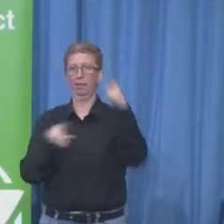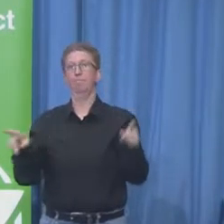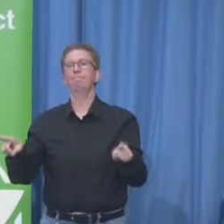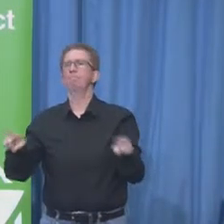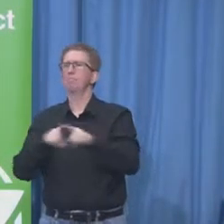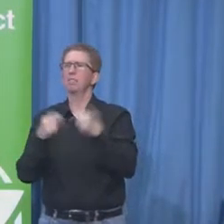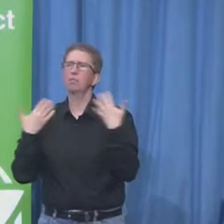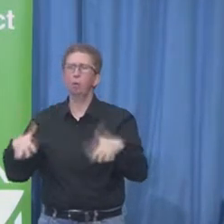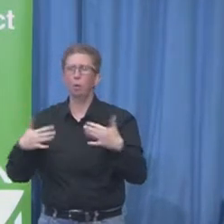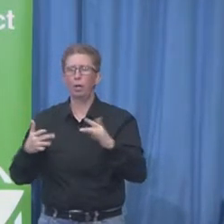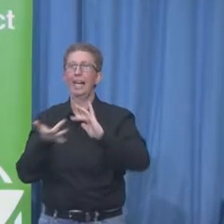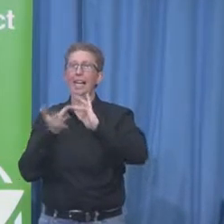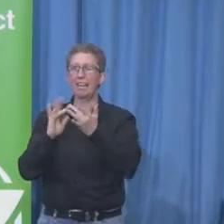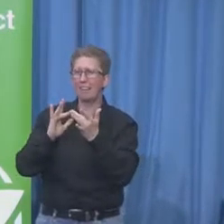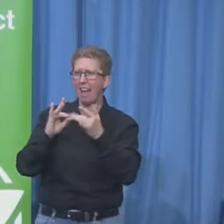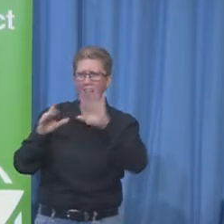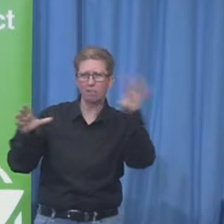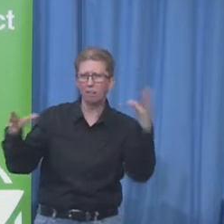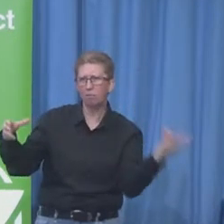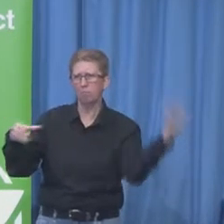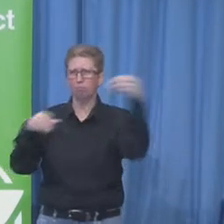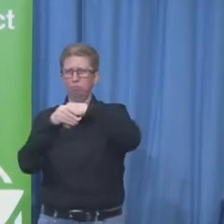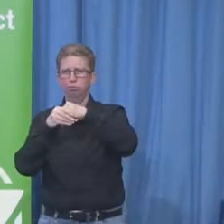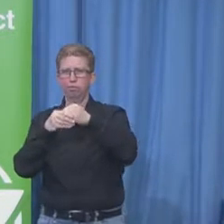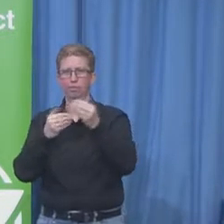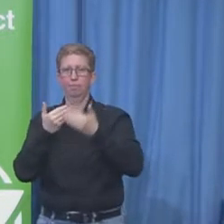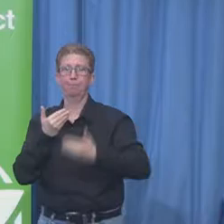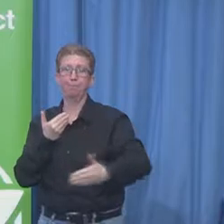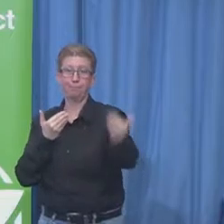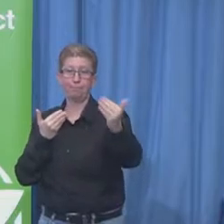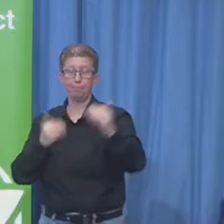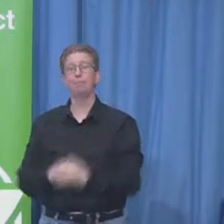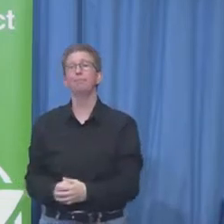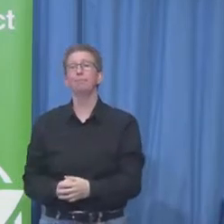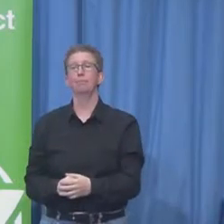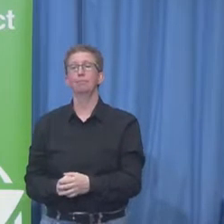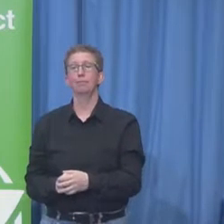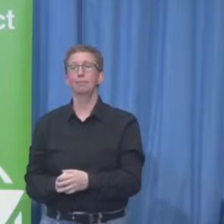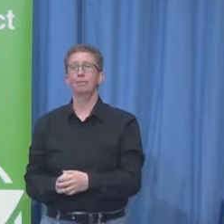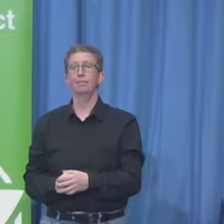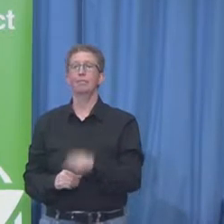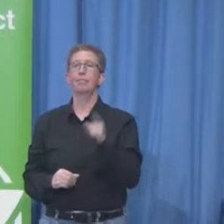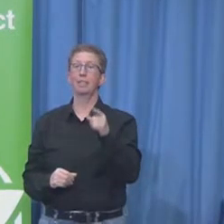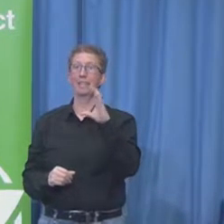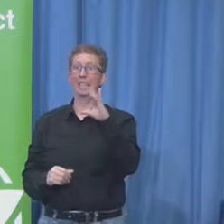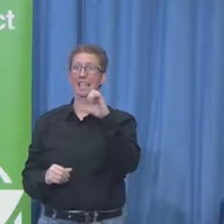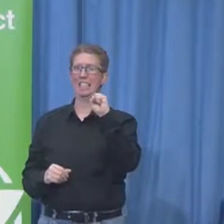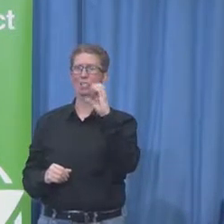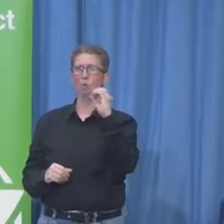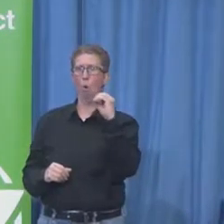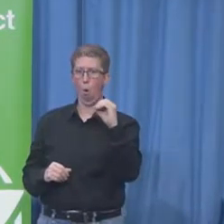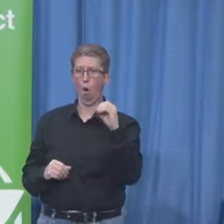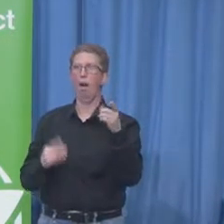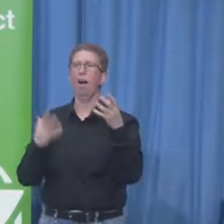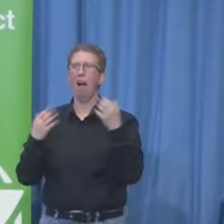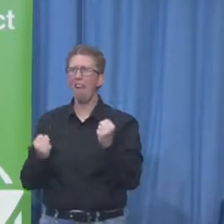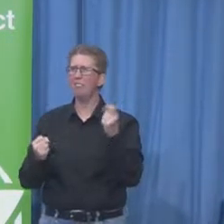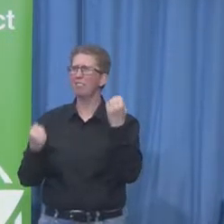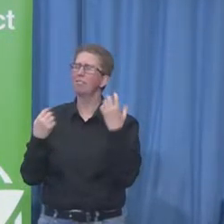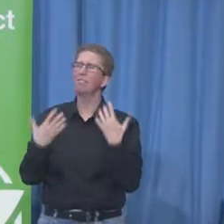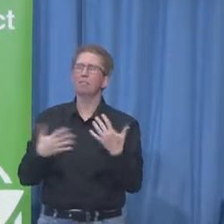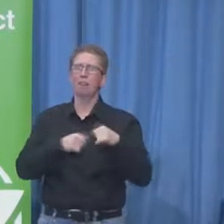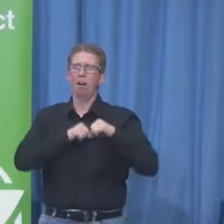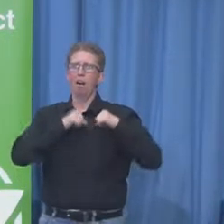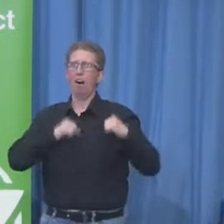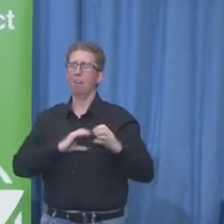But beyond that, Cisco is a company with great heart and great culture. And Cisco enables people like me, in my